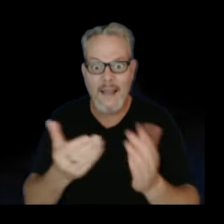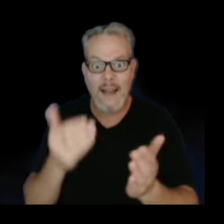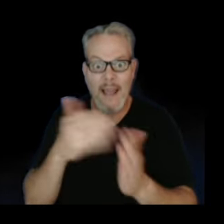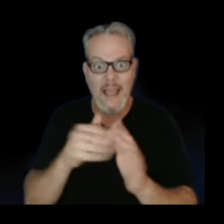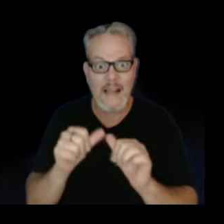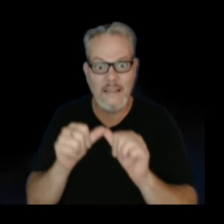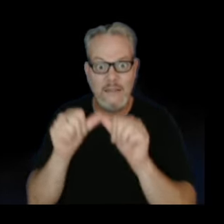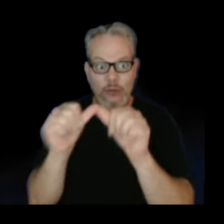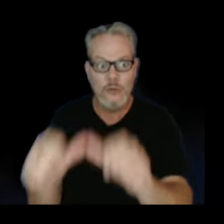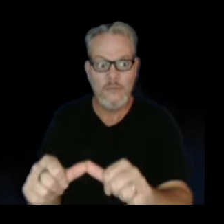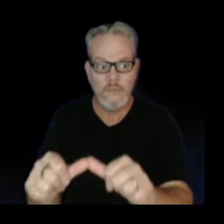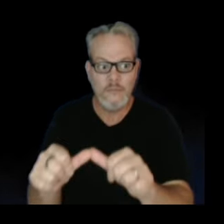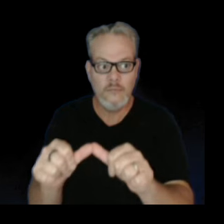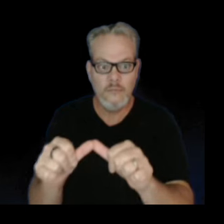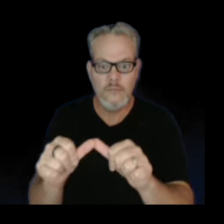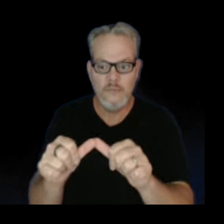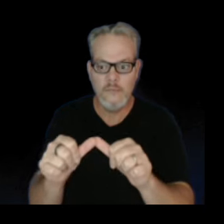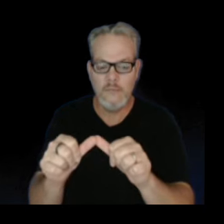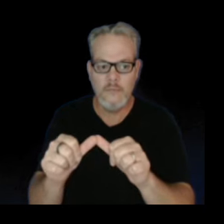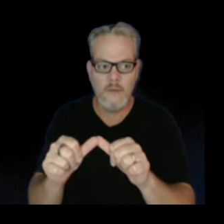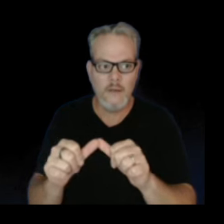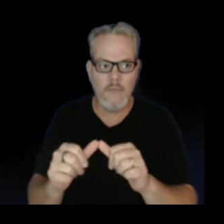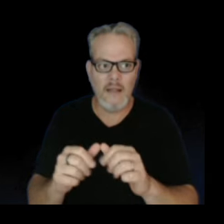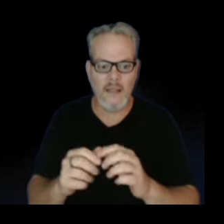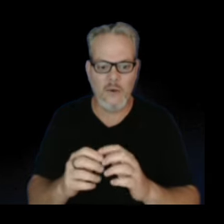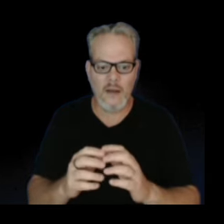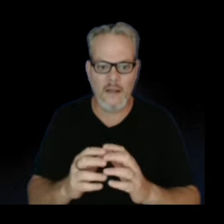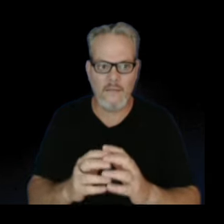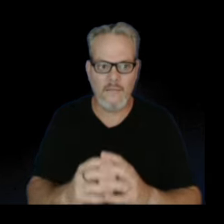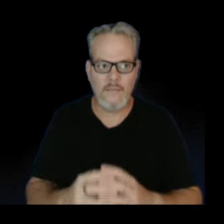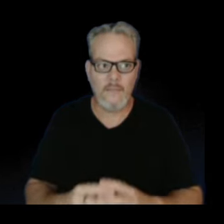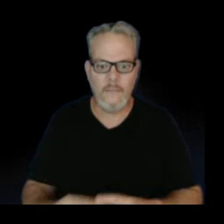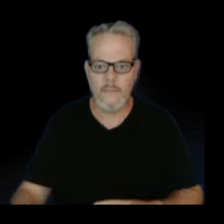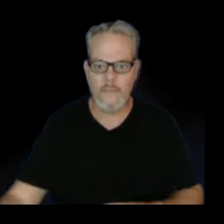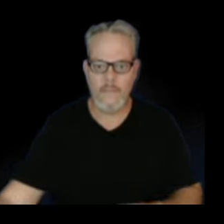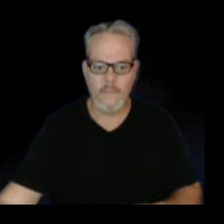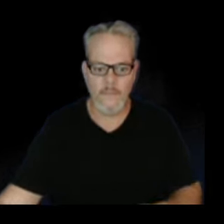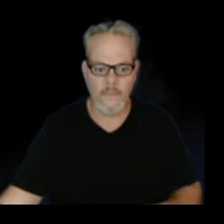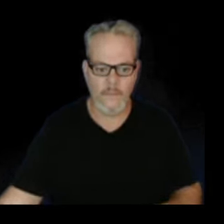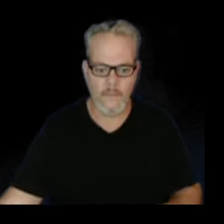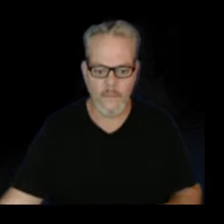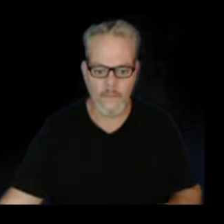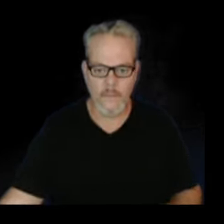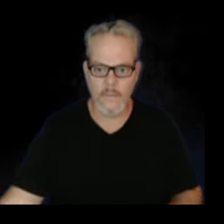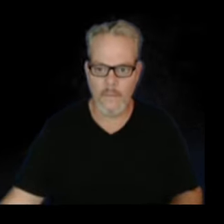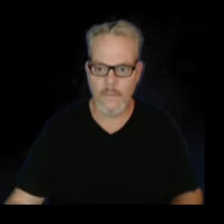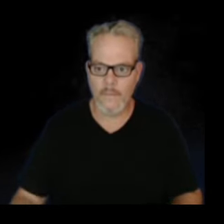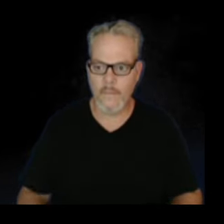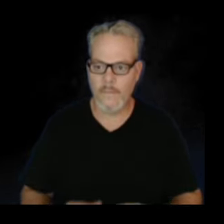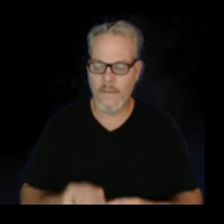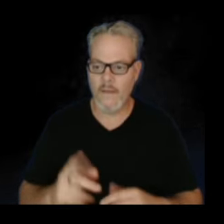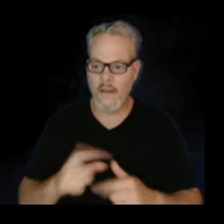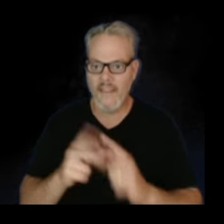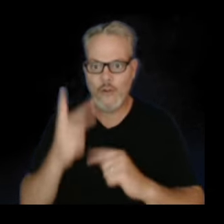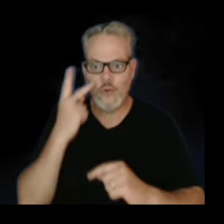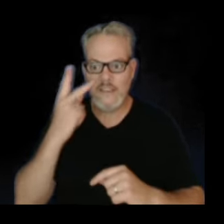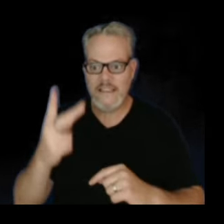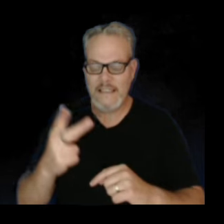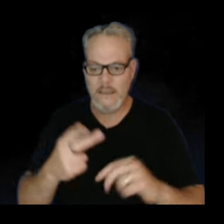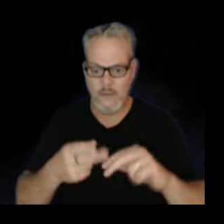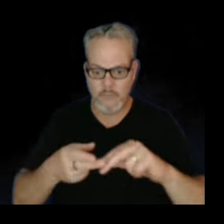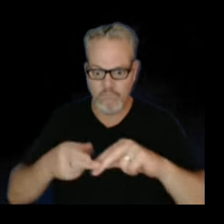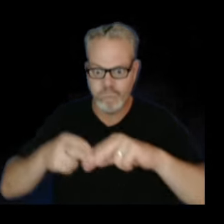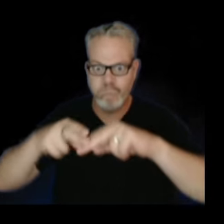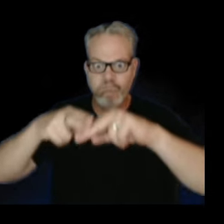with another pulse a few days later. And earthquakes have built back up fairly quickly in the summit area